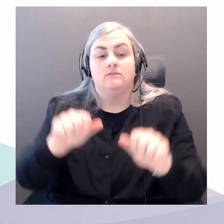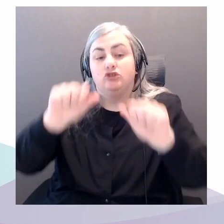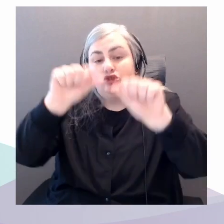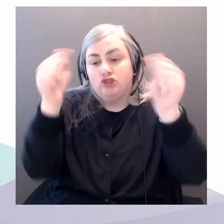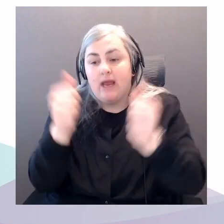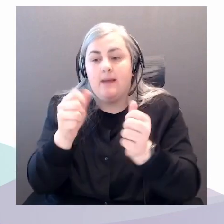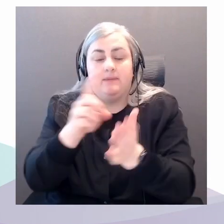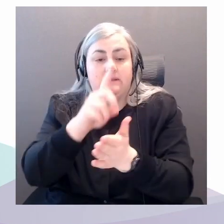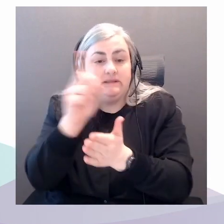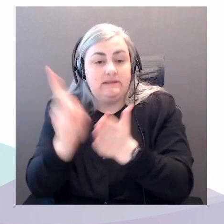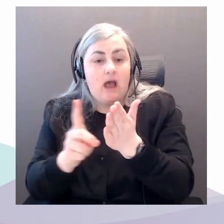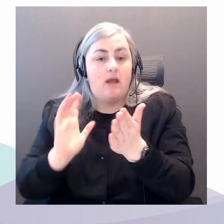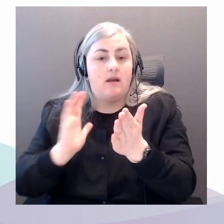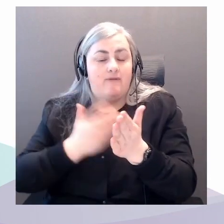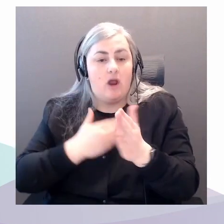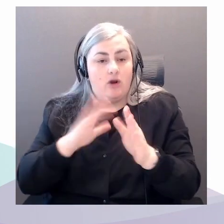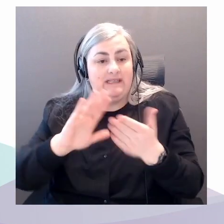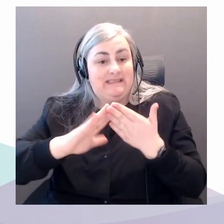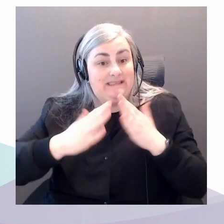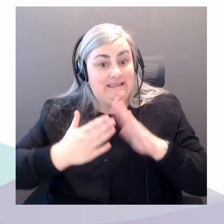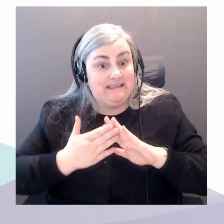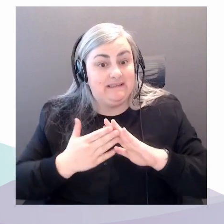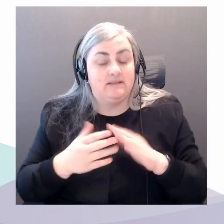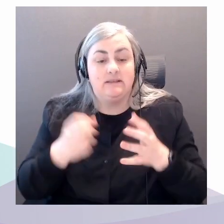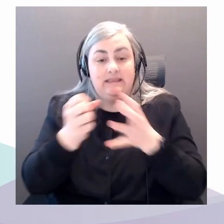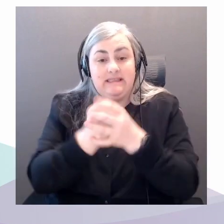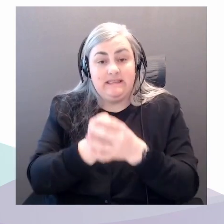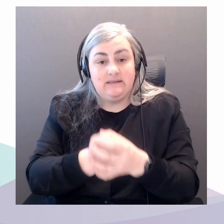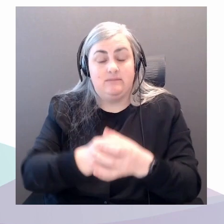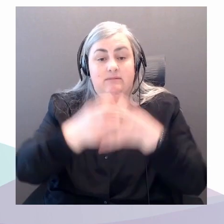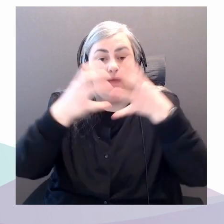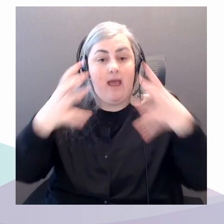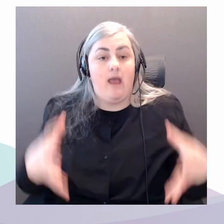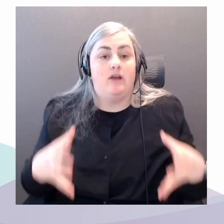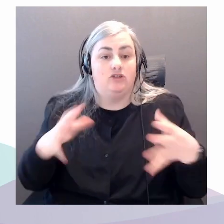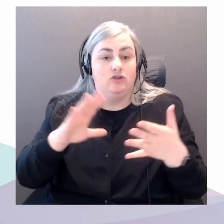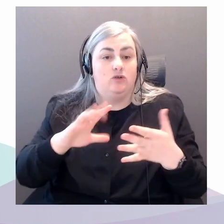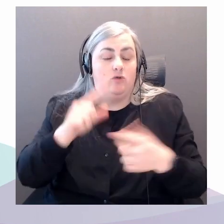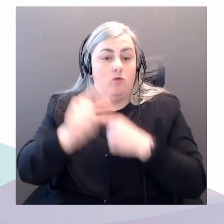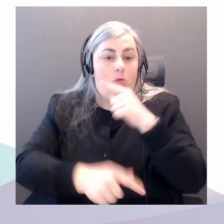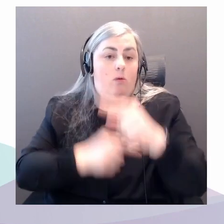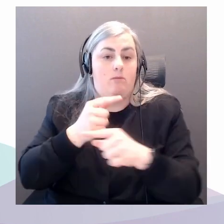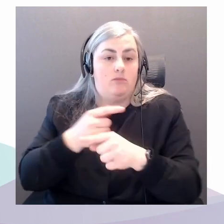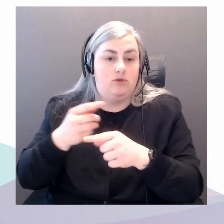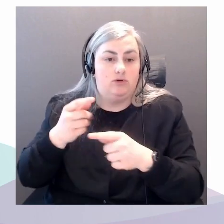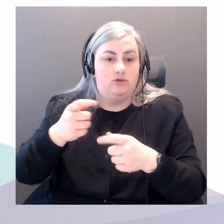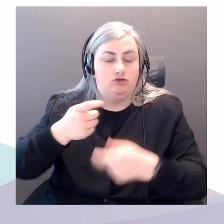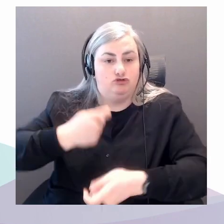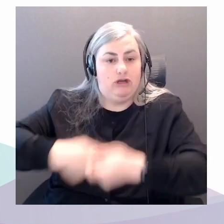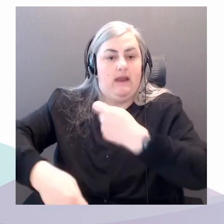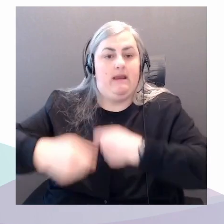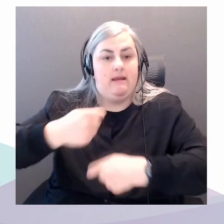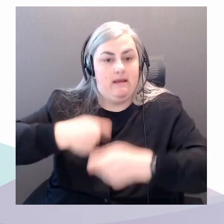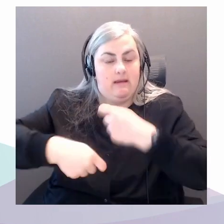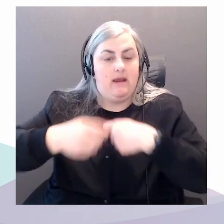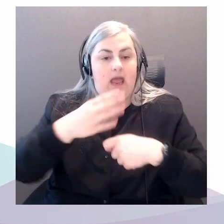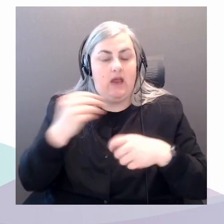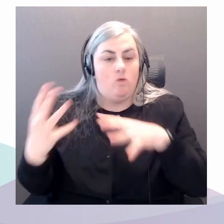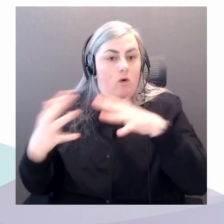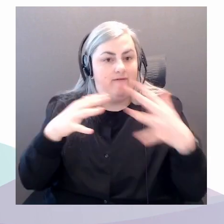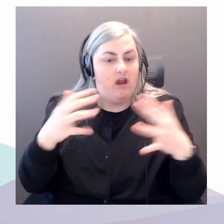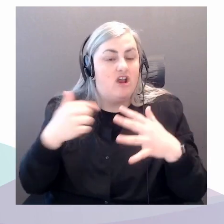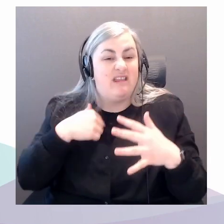the expansion of global trade, and the nature of warfare. All of these are linked to the ease of access and